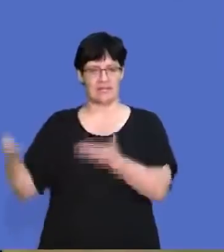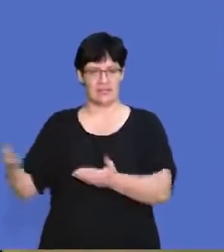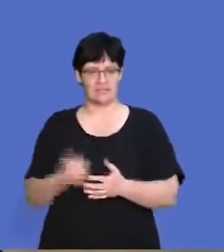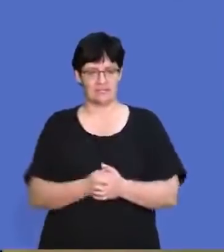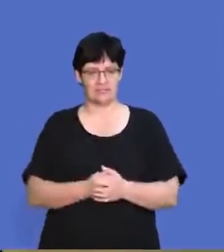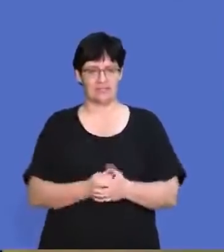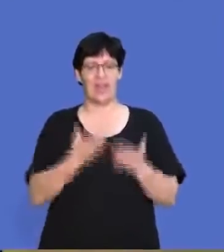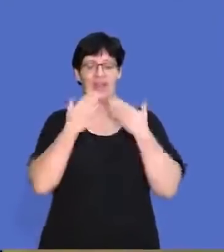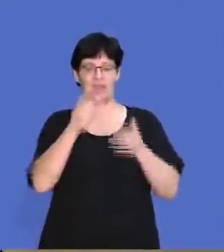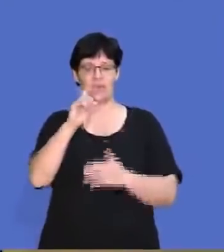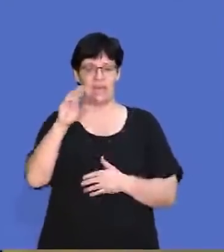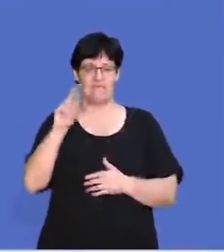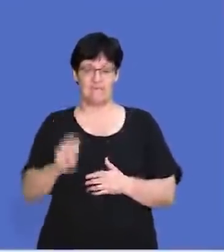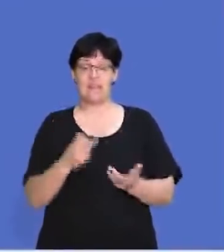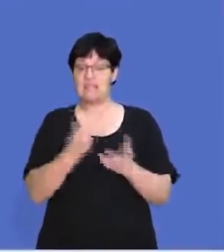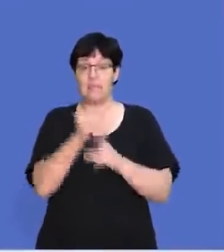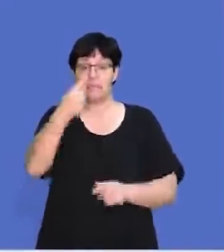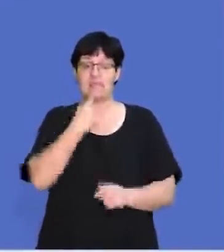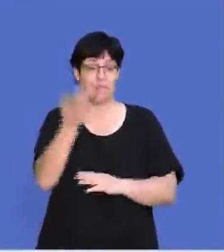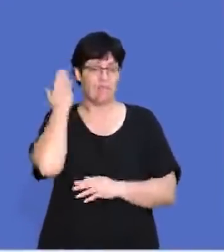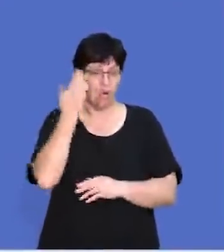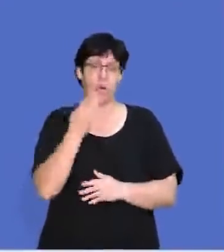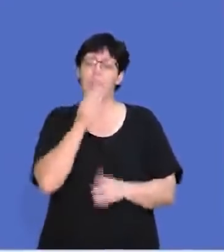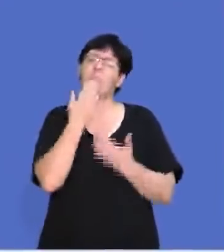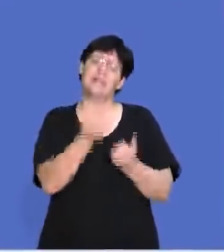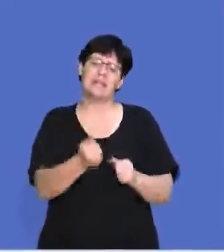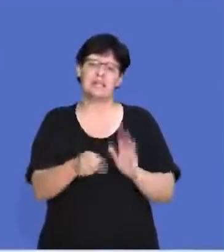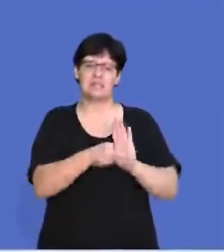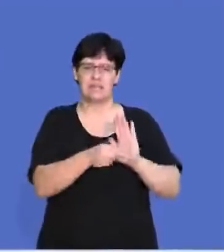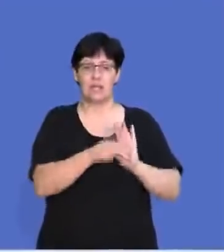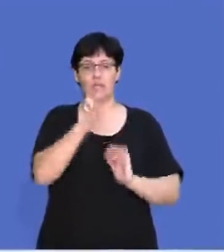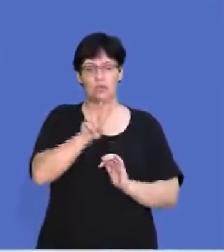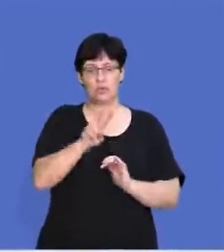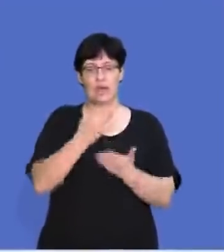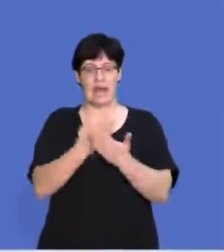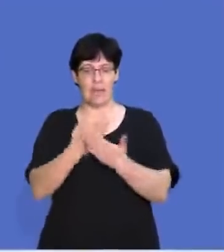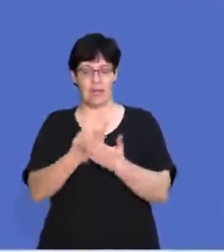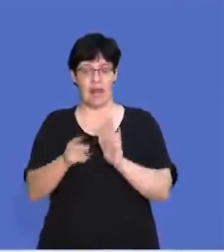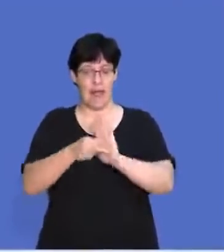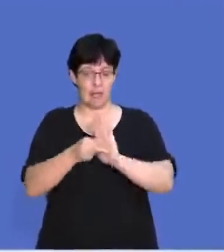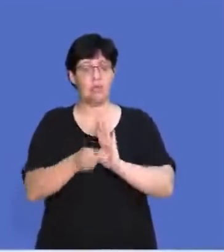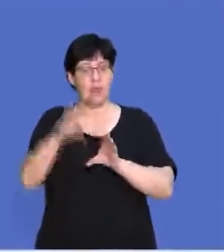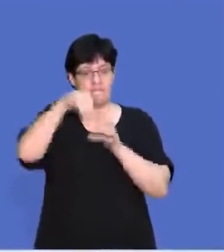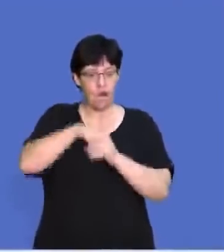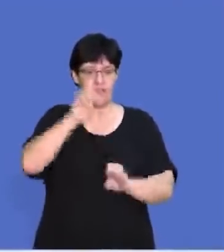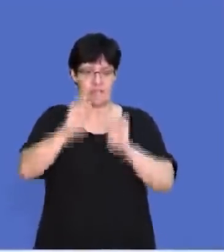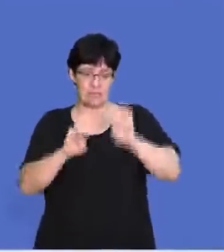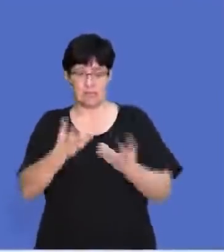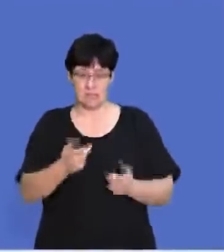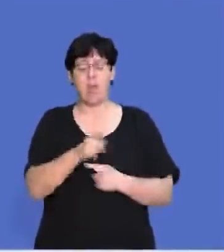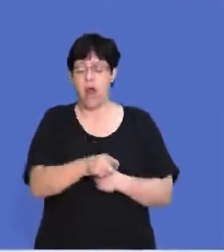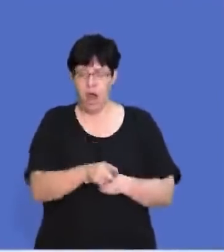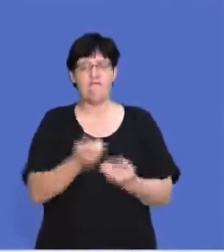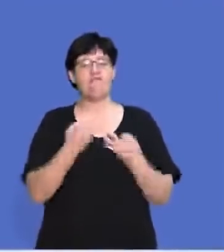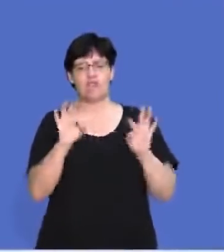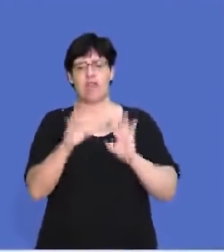And Luni, back to you. Thank you, Dave. Guys, as Dave said earlier, please download the To and Able app to take part in that